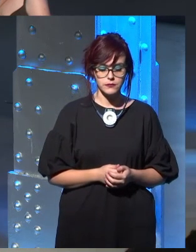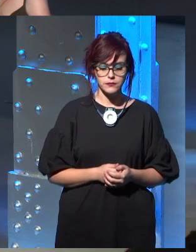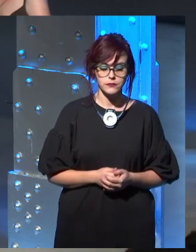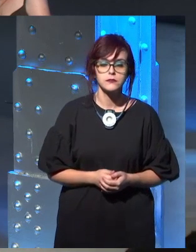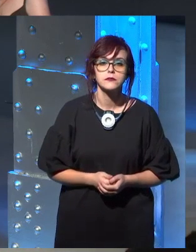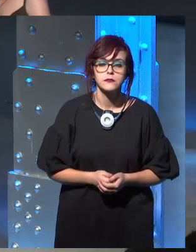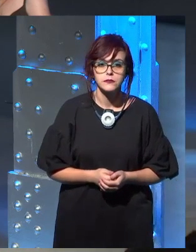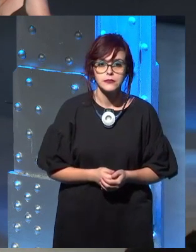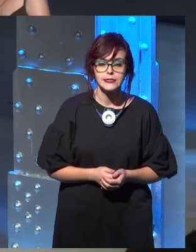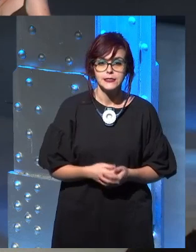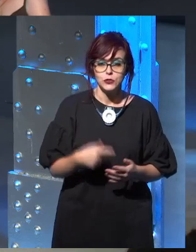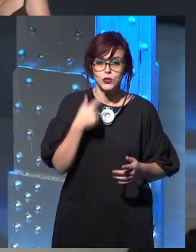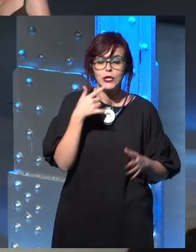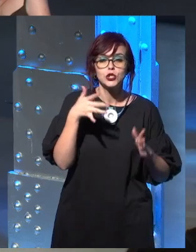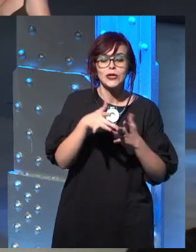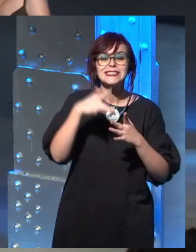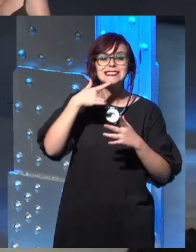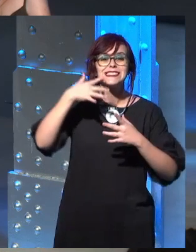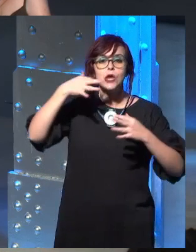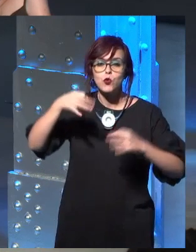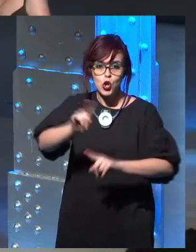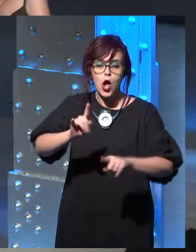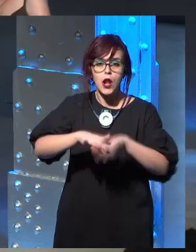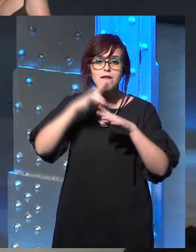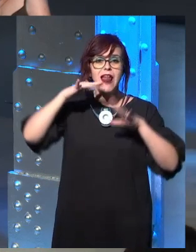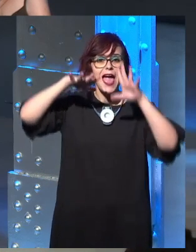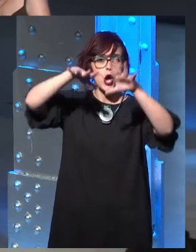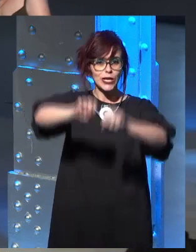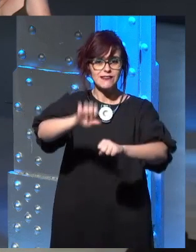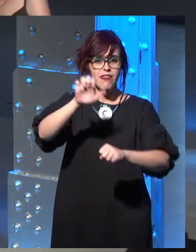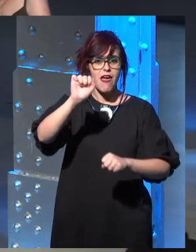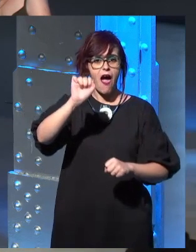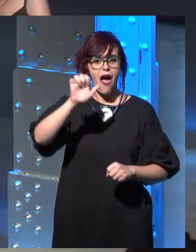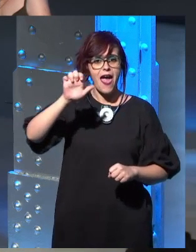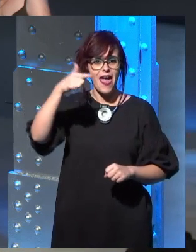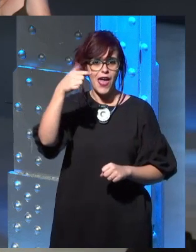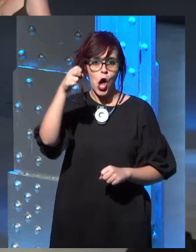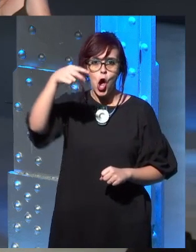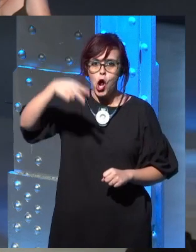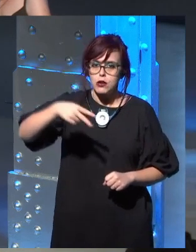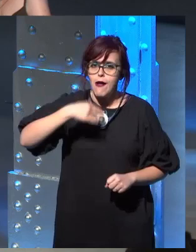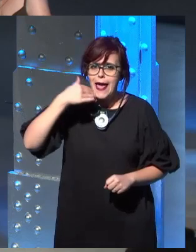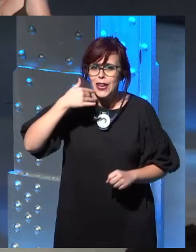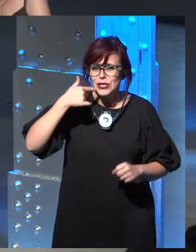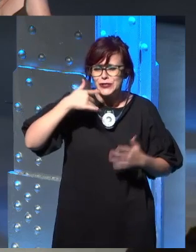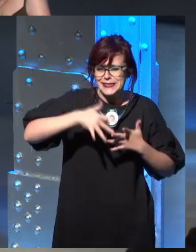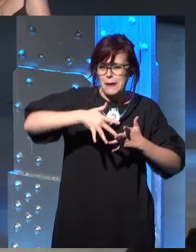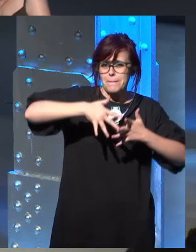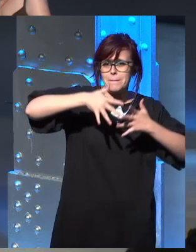I think, I mean, Aegon's Conquest seems such a grand event. I find it,